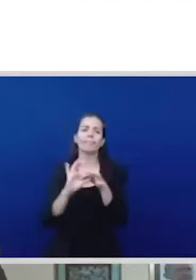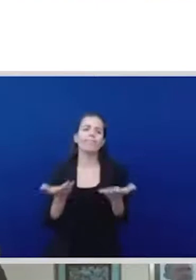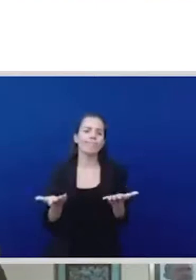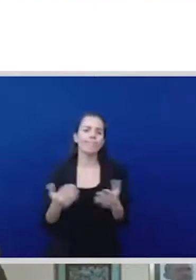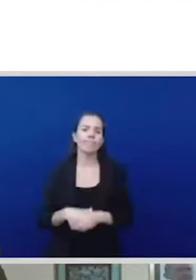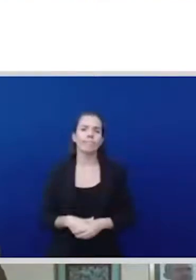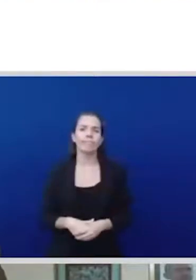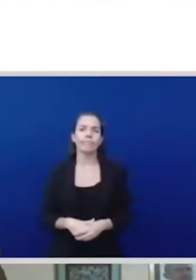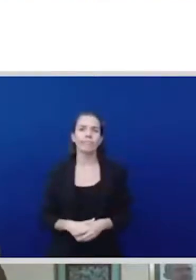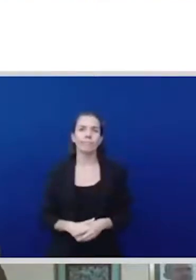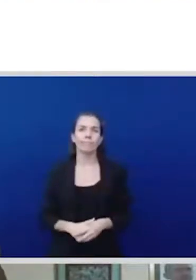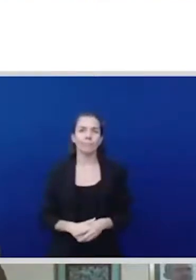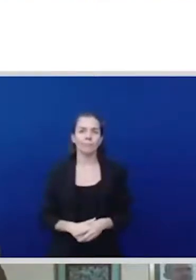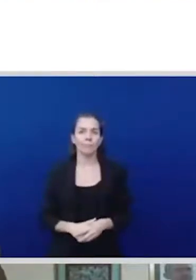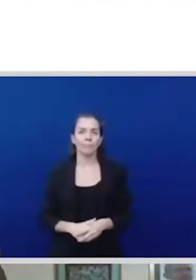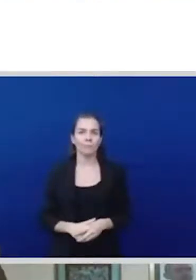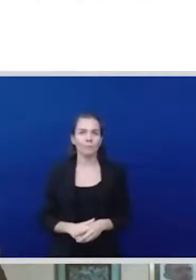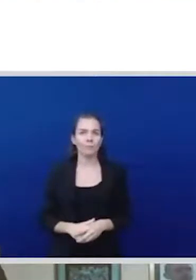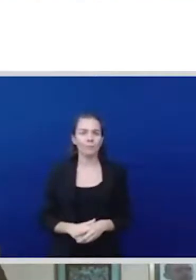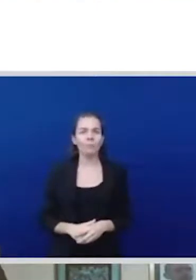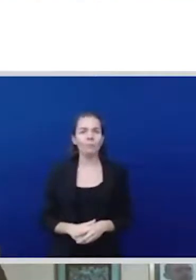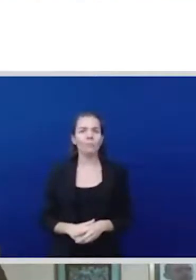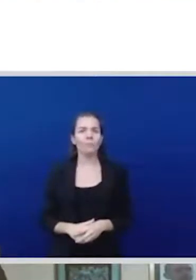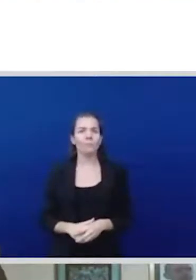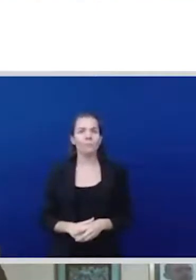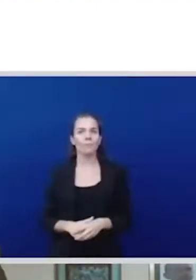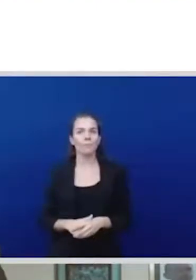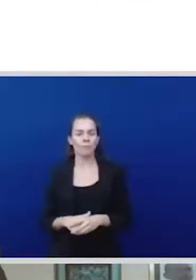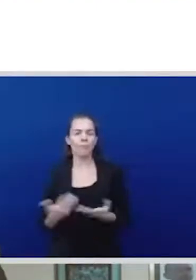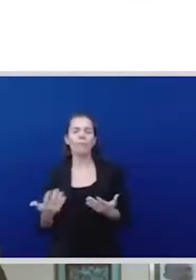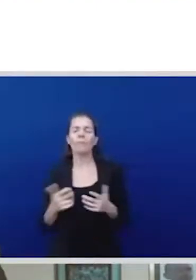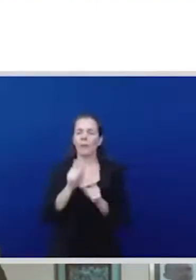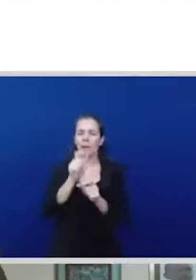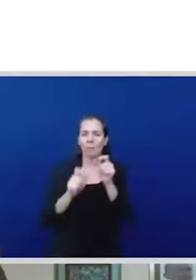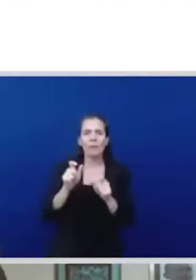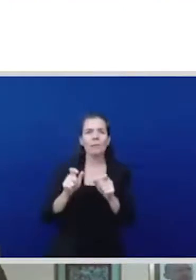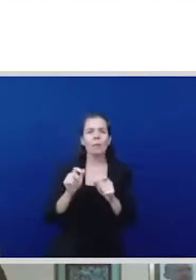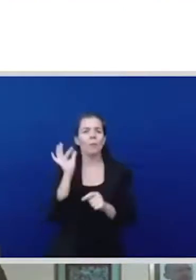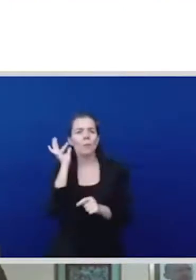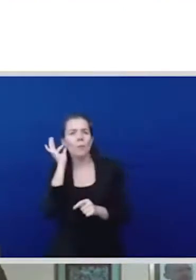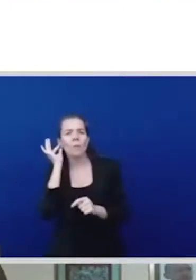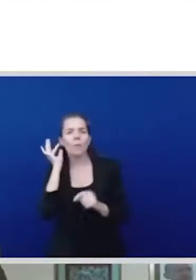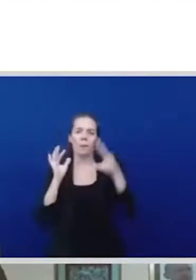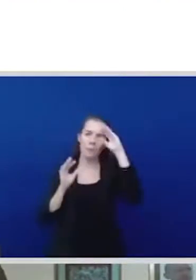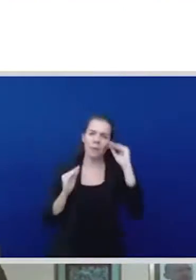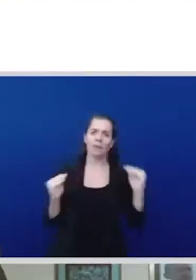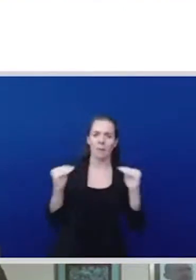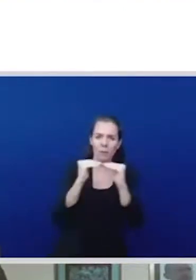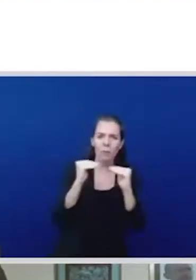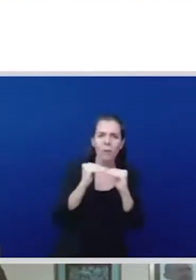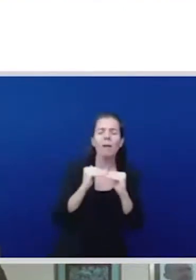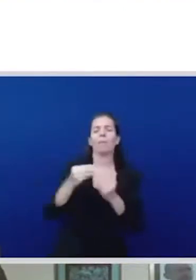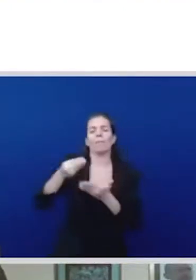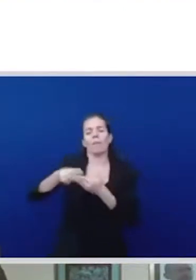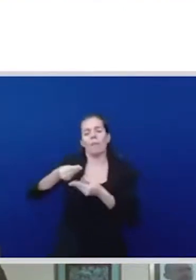proposing that individual tax you know how we reform our tax system how we reform our budgeting system to talk to